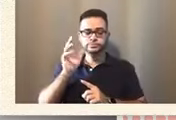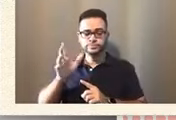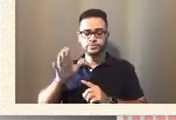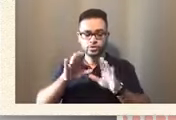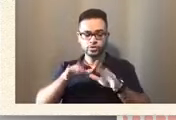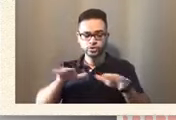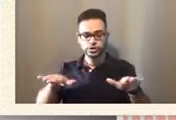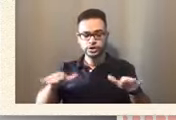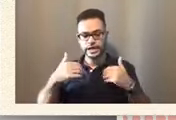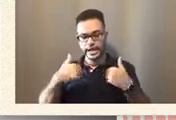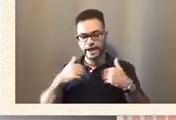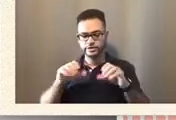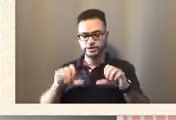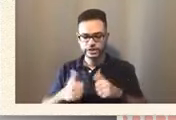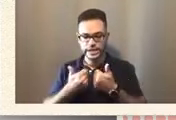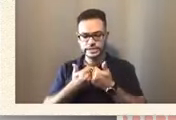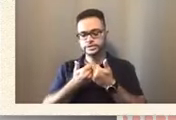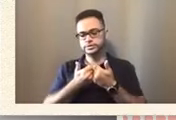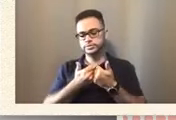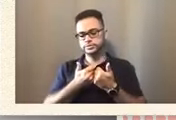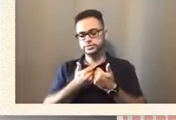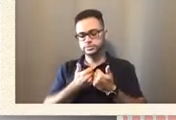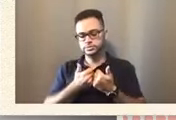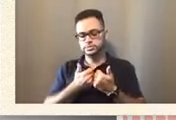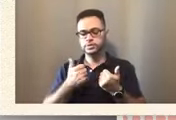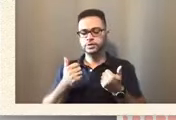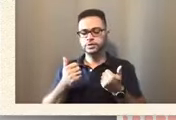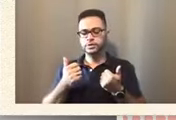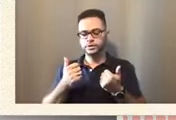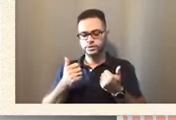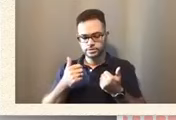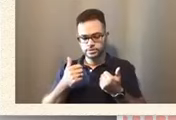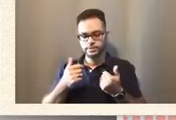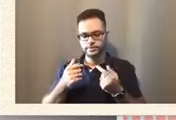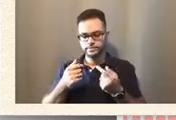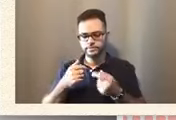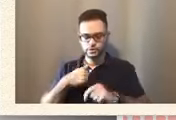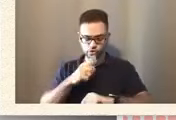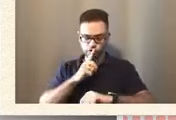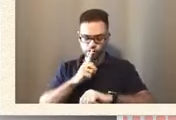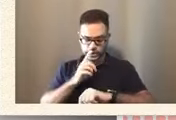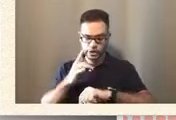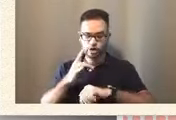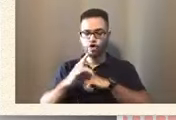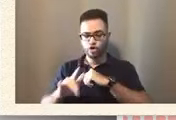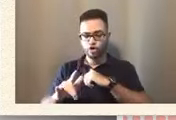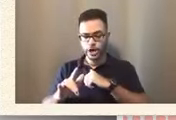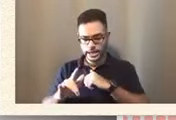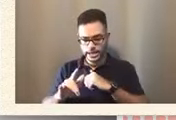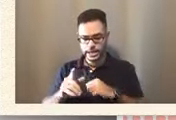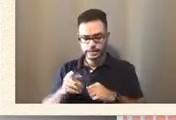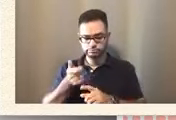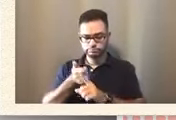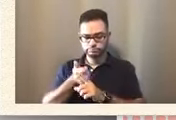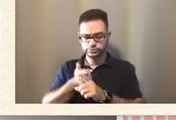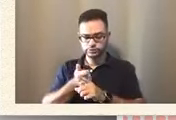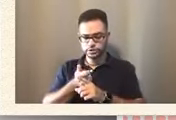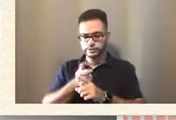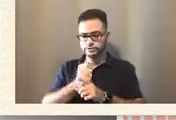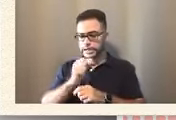or deficits. And I got mine at a very early stage. He's not supposed to be walking, talking, or